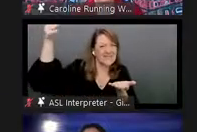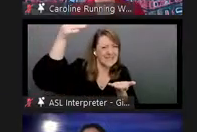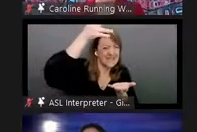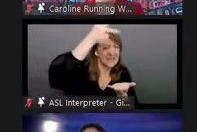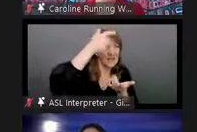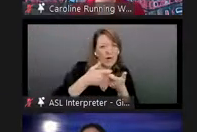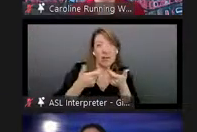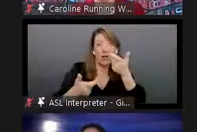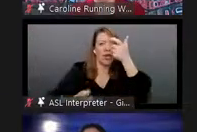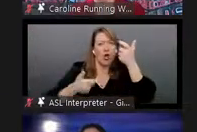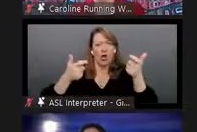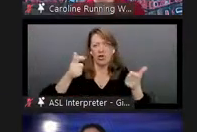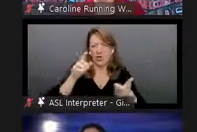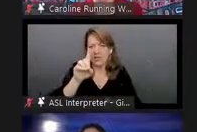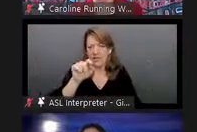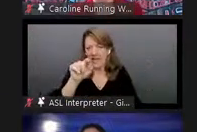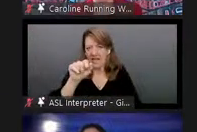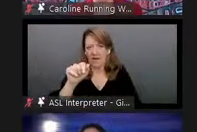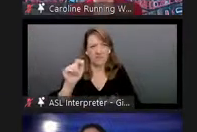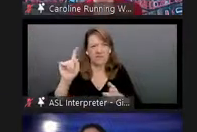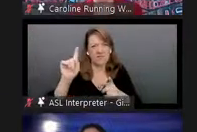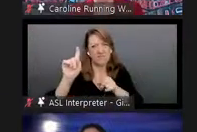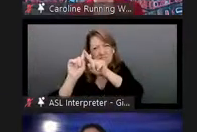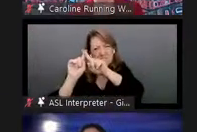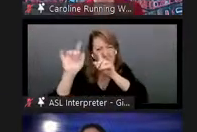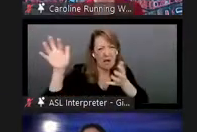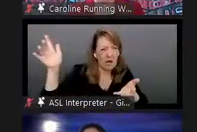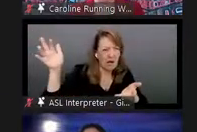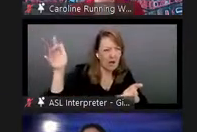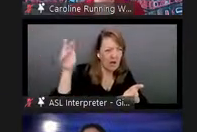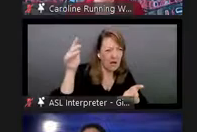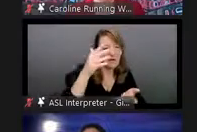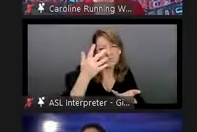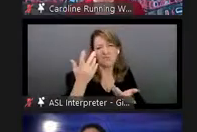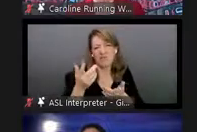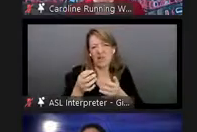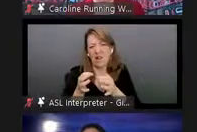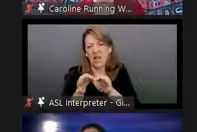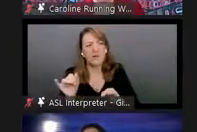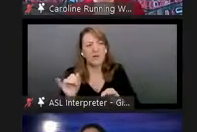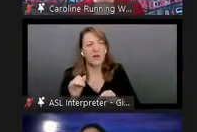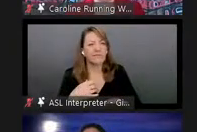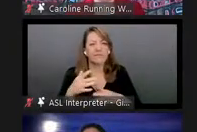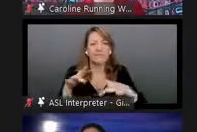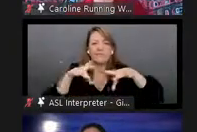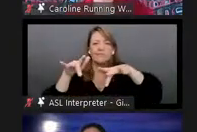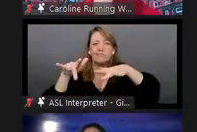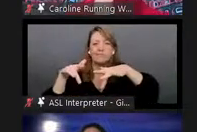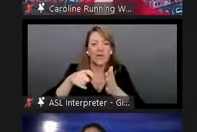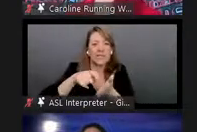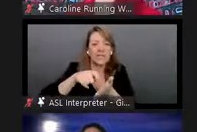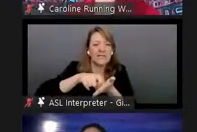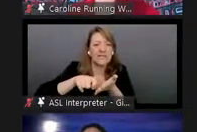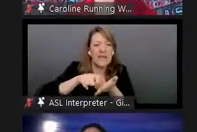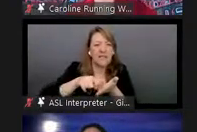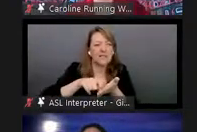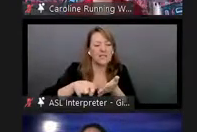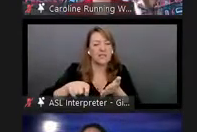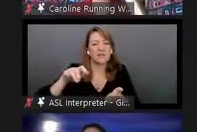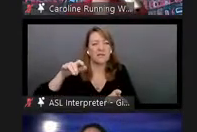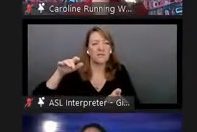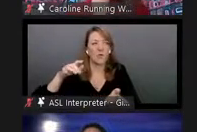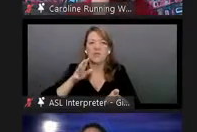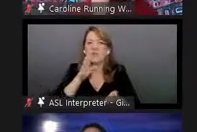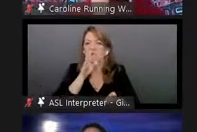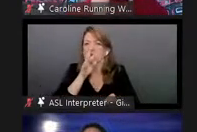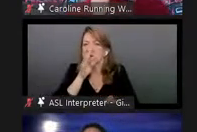volume of data, be it, you know, and then in the case of language, this takes the form of, uh, text corpora. Uh, you might collect speech recordings,